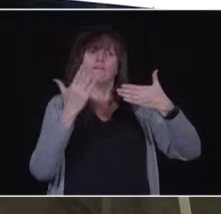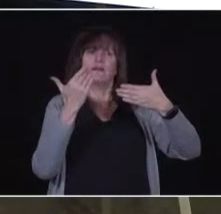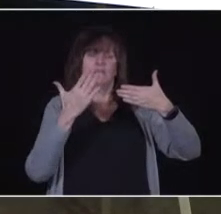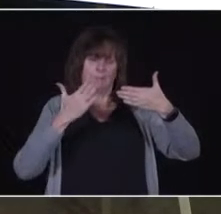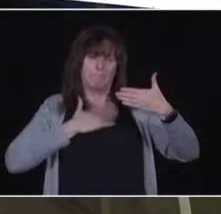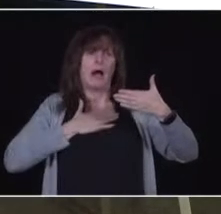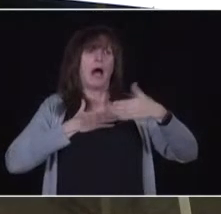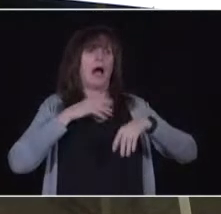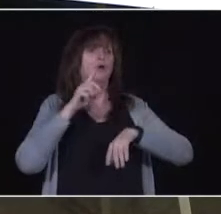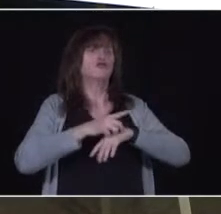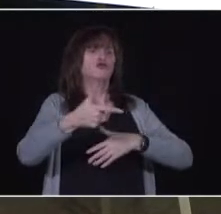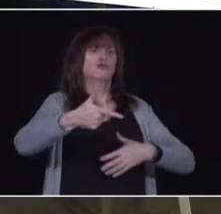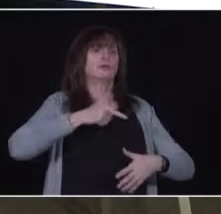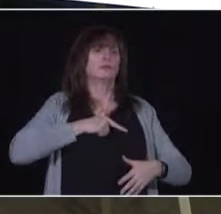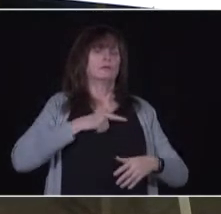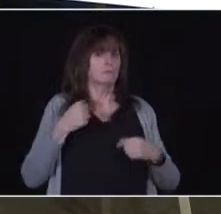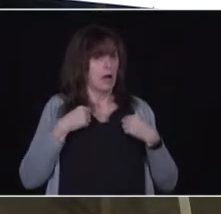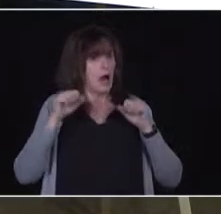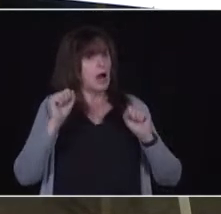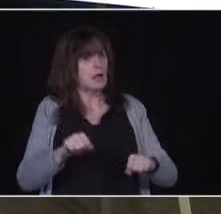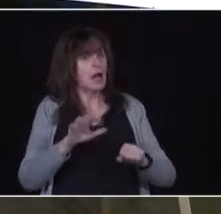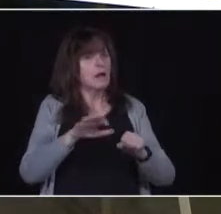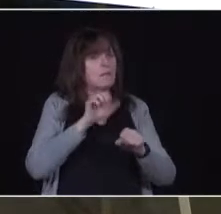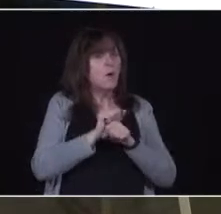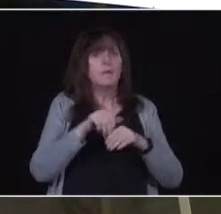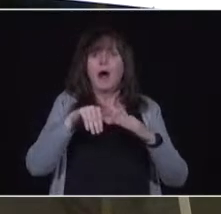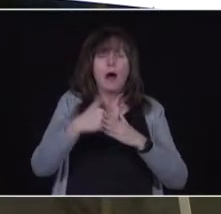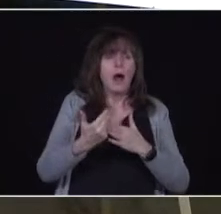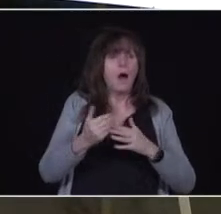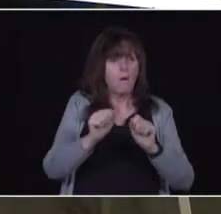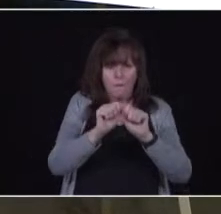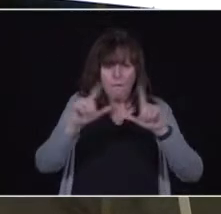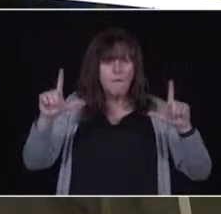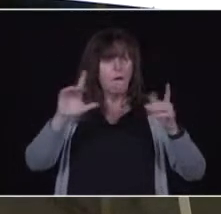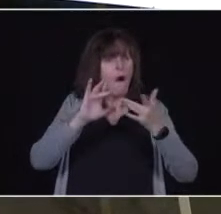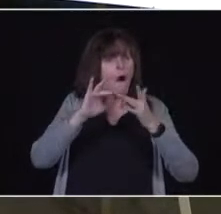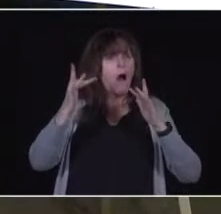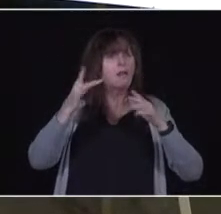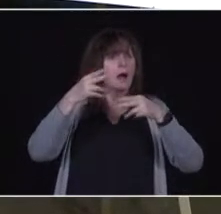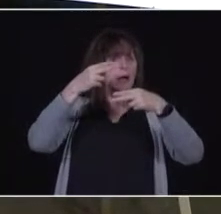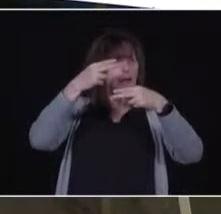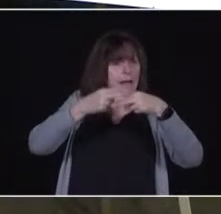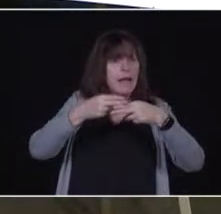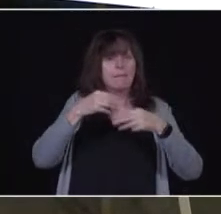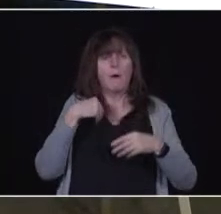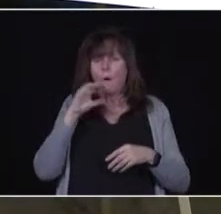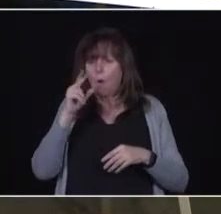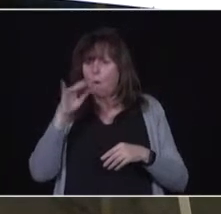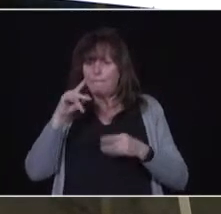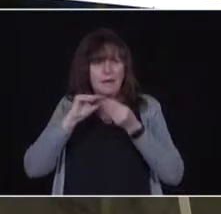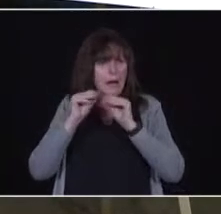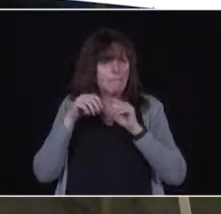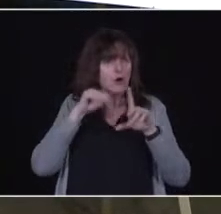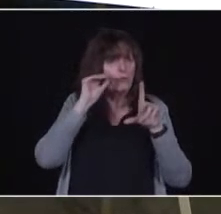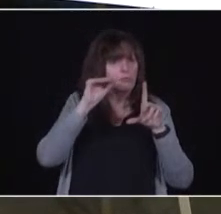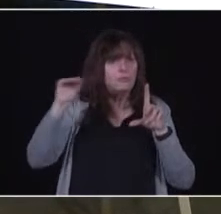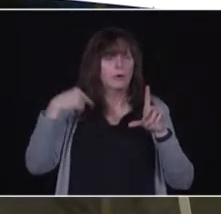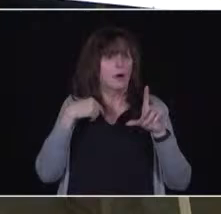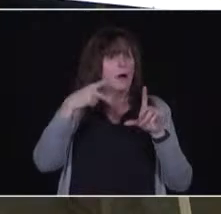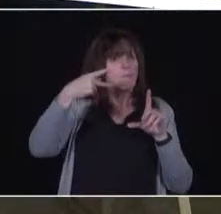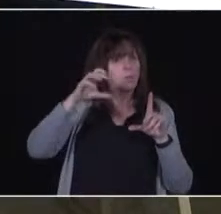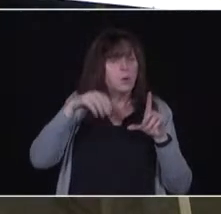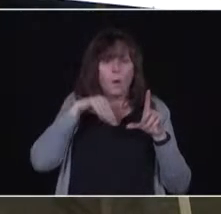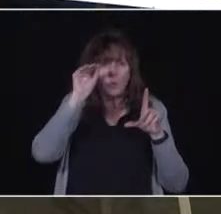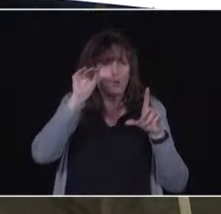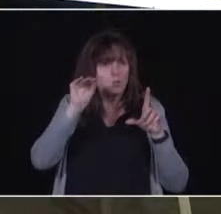go online and reserve my appointment, I will do so and when I put my name in and my OHIP card and my postal code, whatever clinics are operating